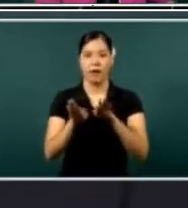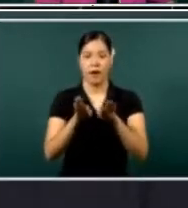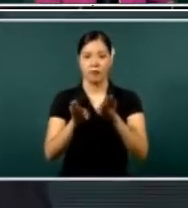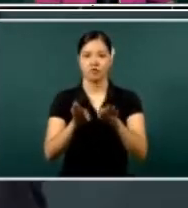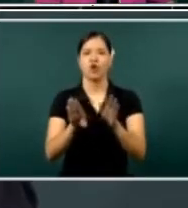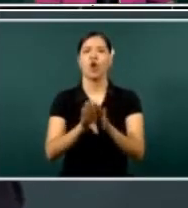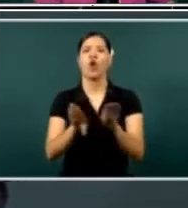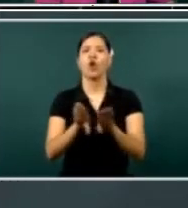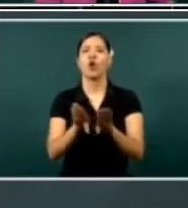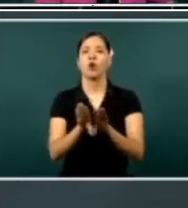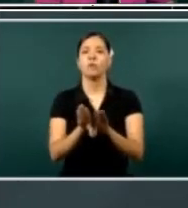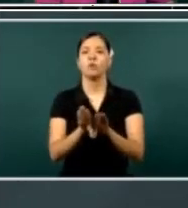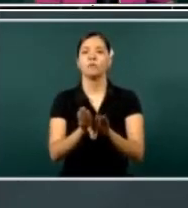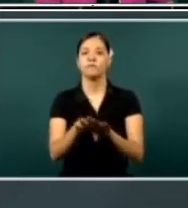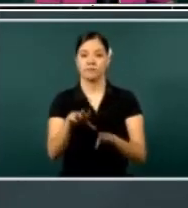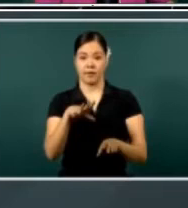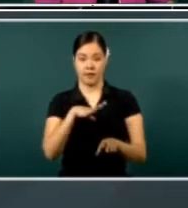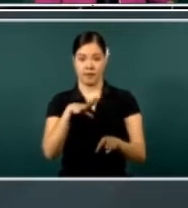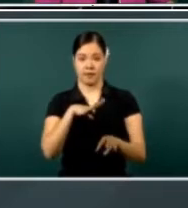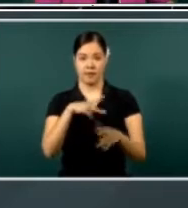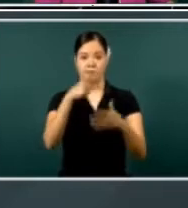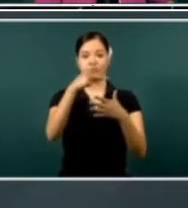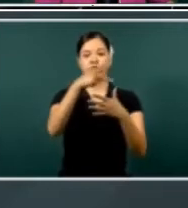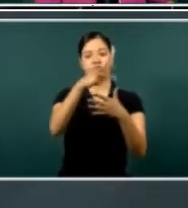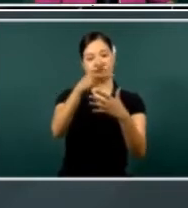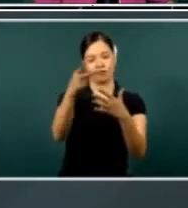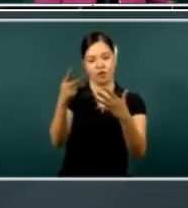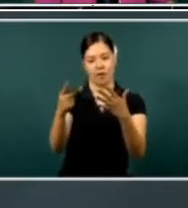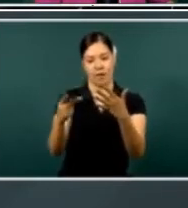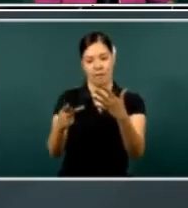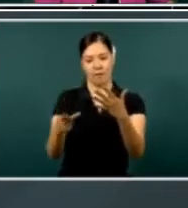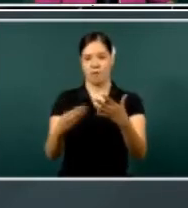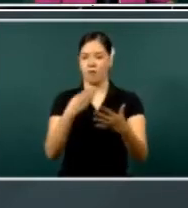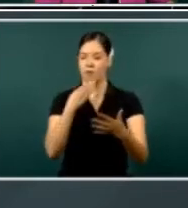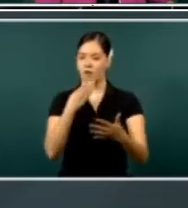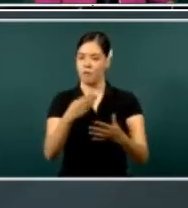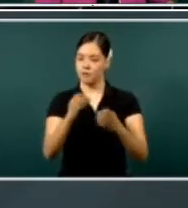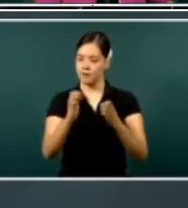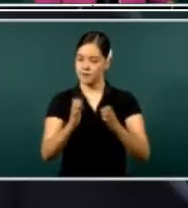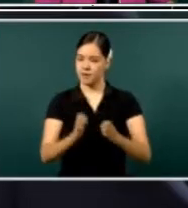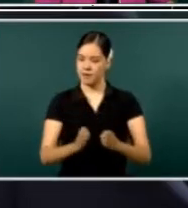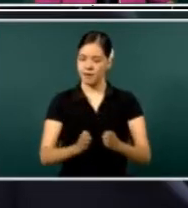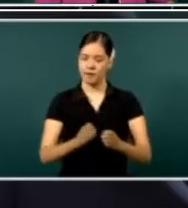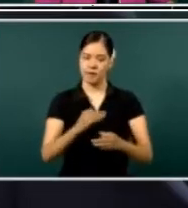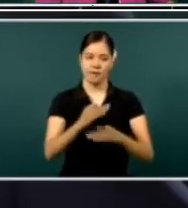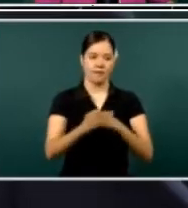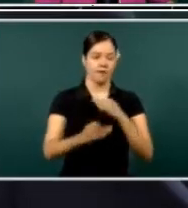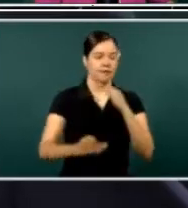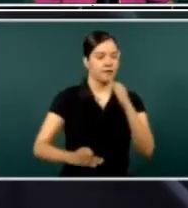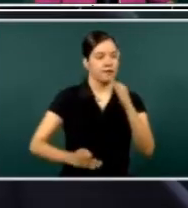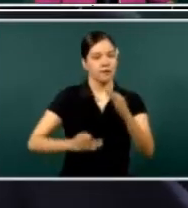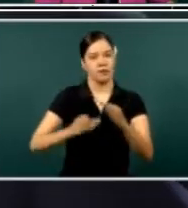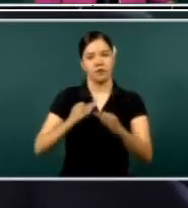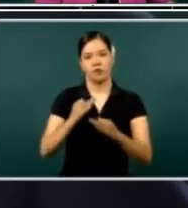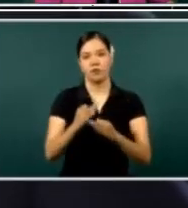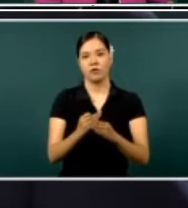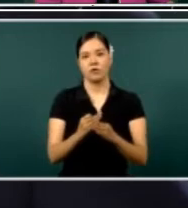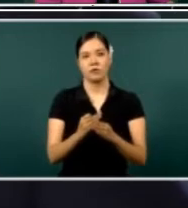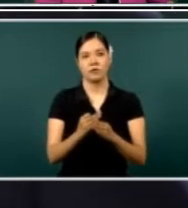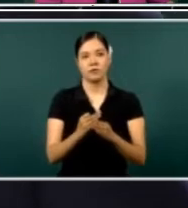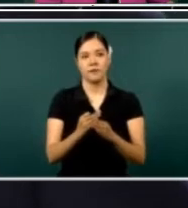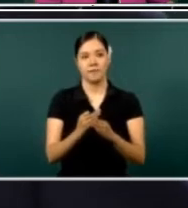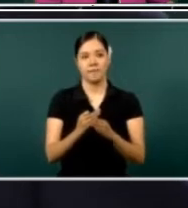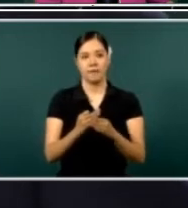And we're applying, uh, programs of well-being for